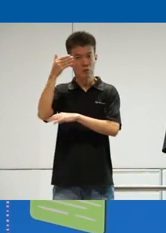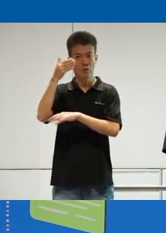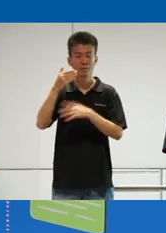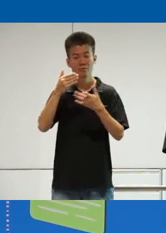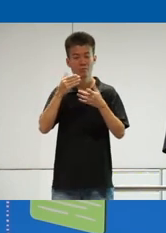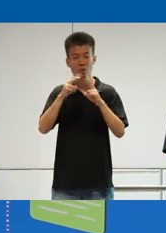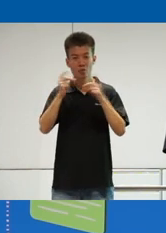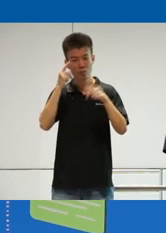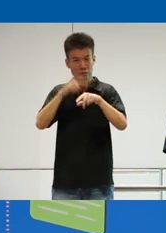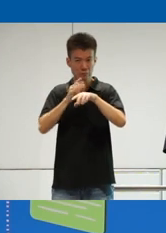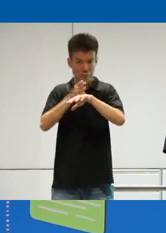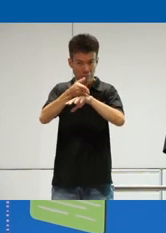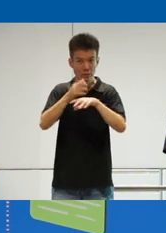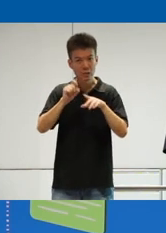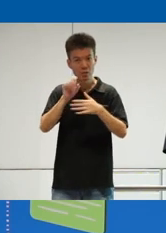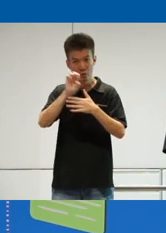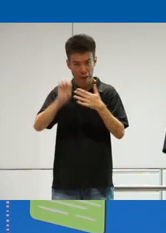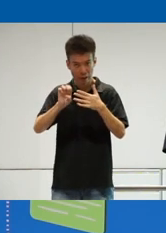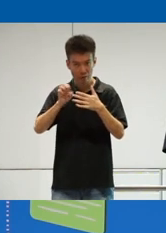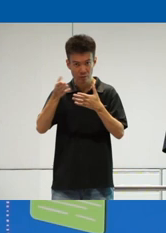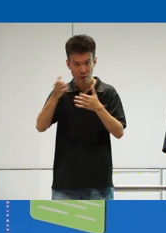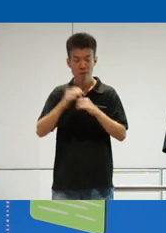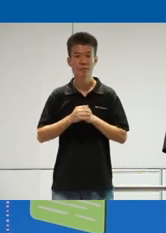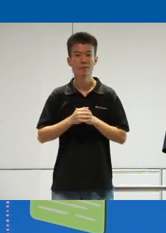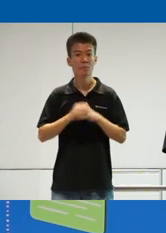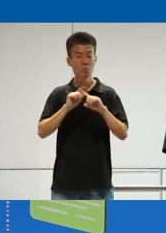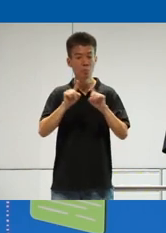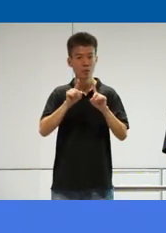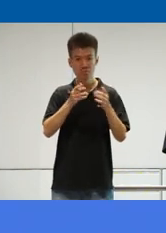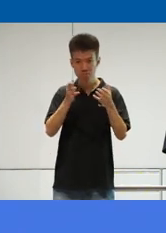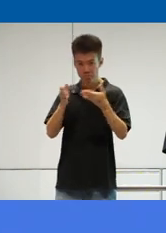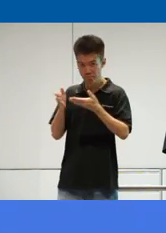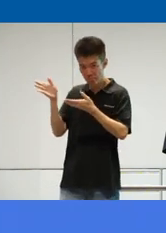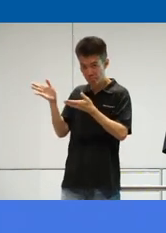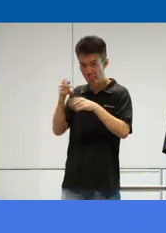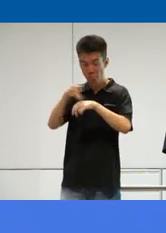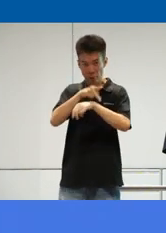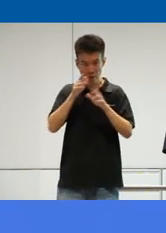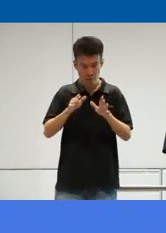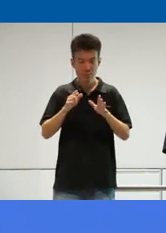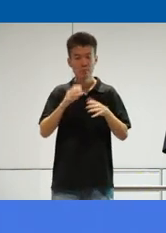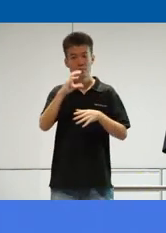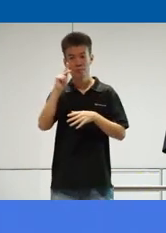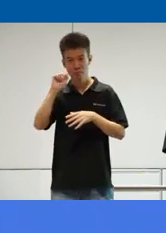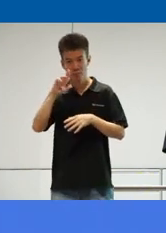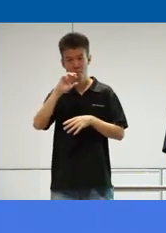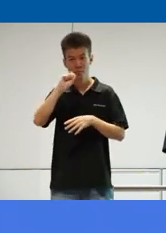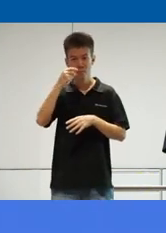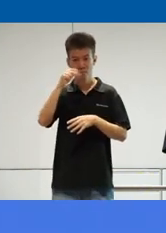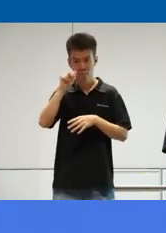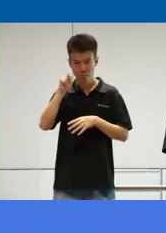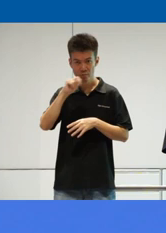for overriding. So, I think we'll have to edit there. But all of you, all of our panelists here, Kyle, Sean, John, and